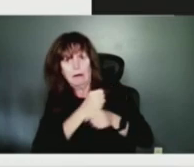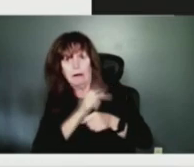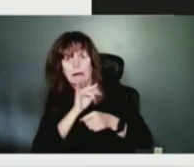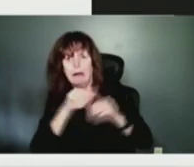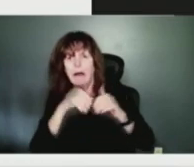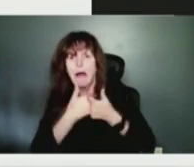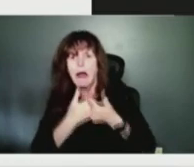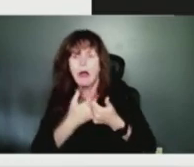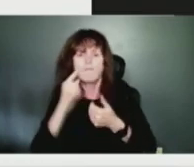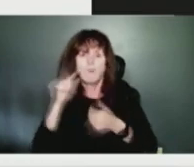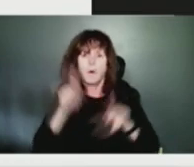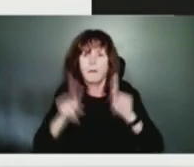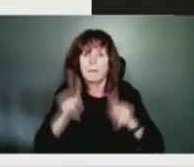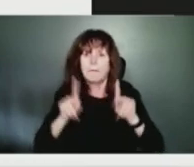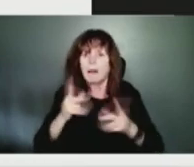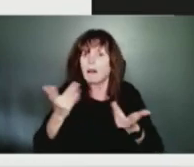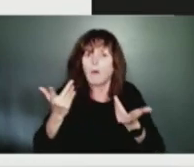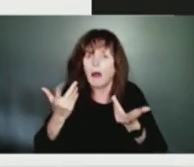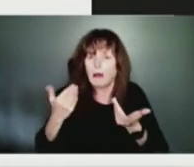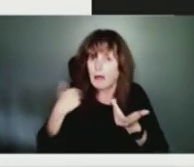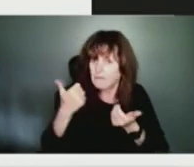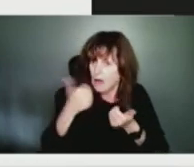to turn in advance to the storm?